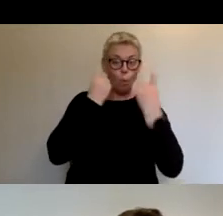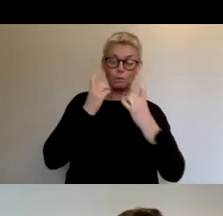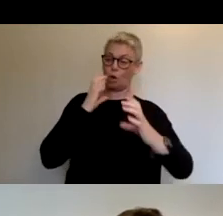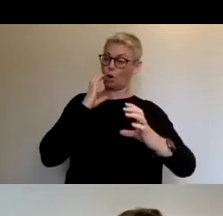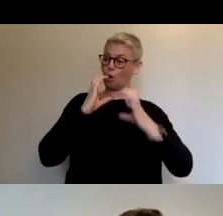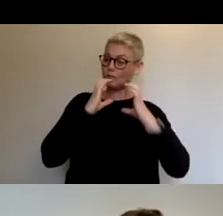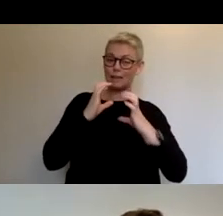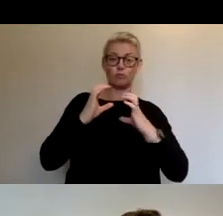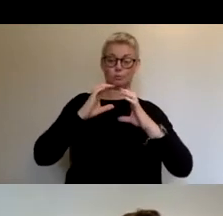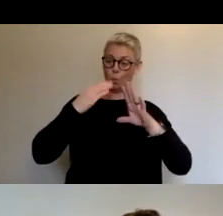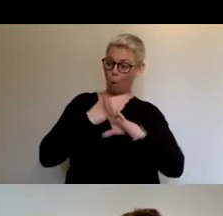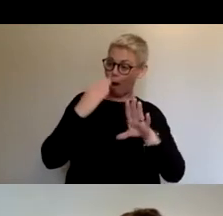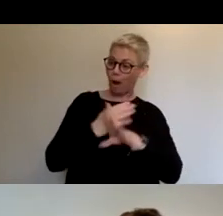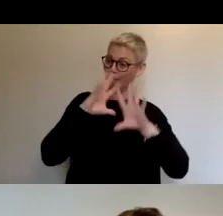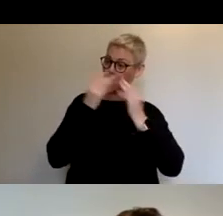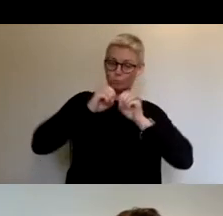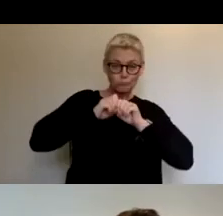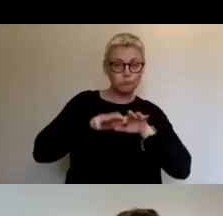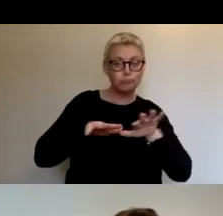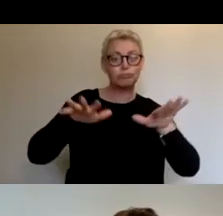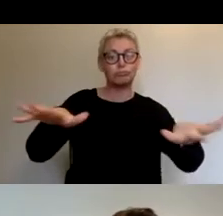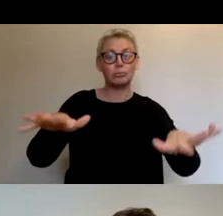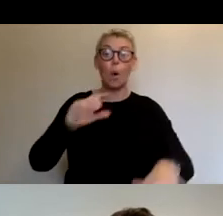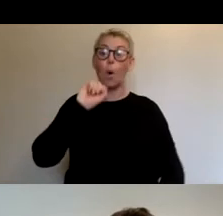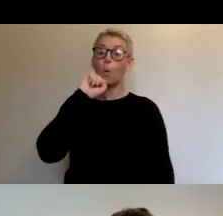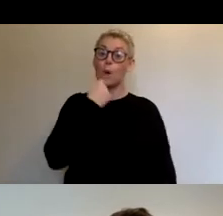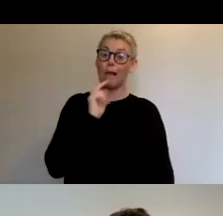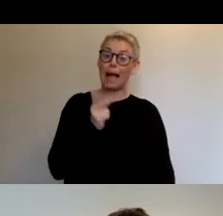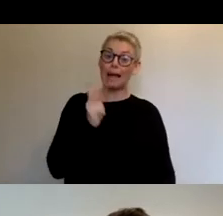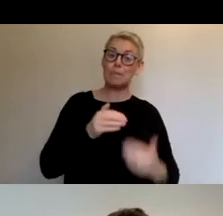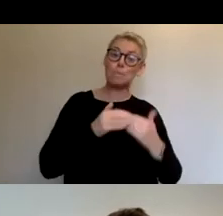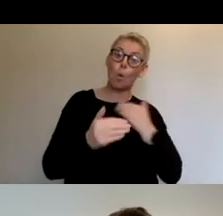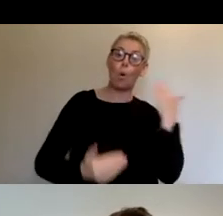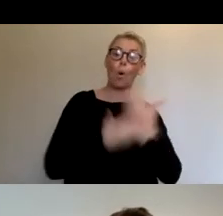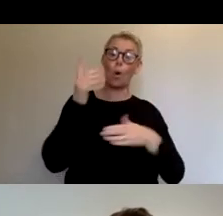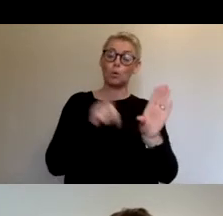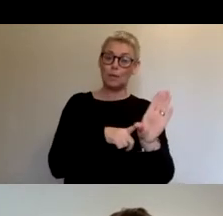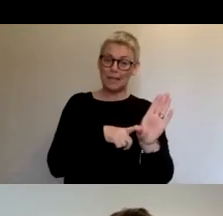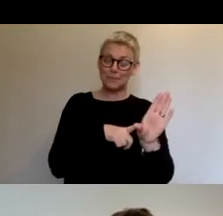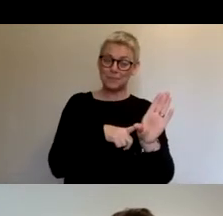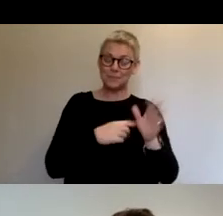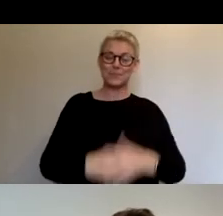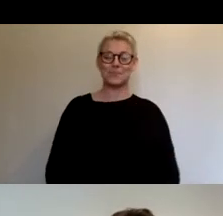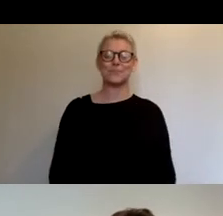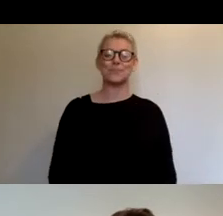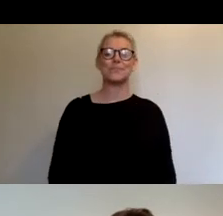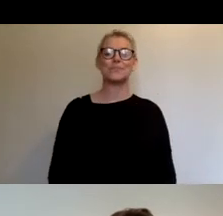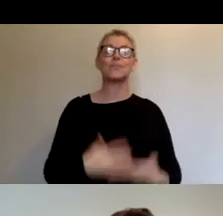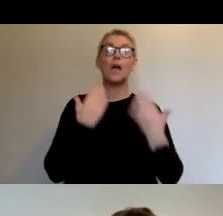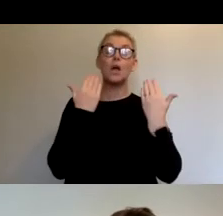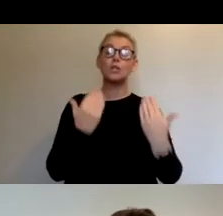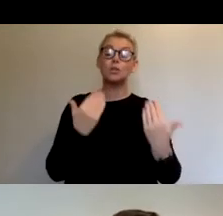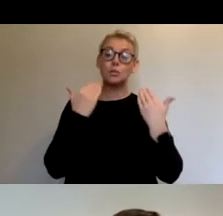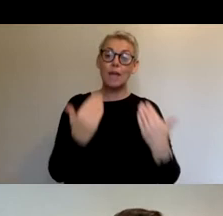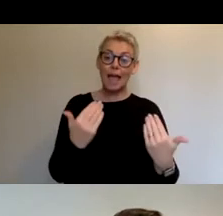sharing the details of more events in the new year. Now today we are delving into the notion of physical and